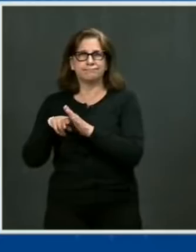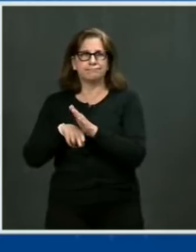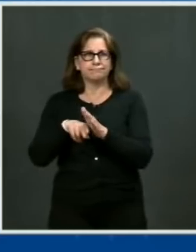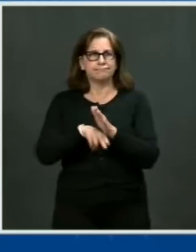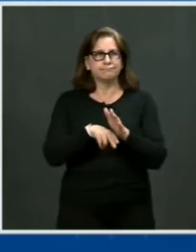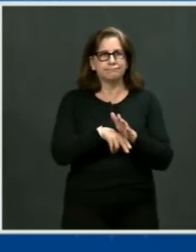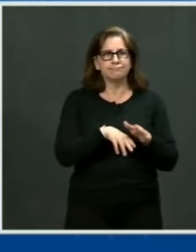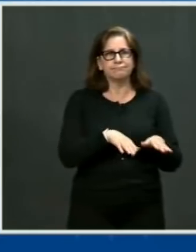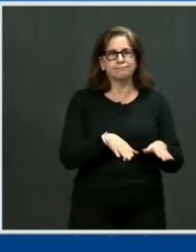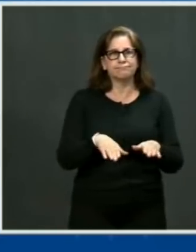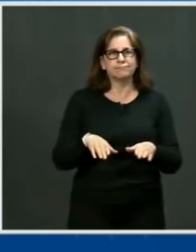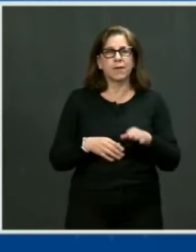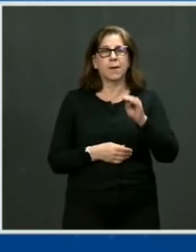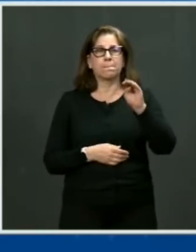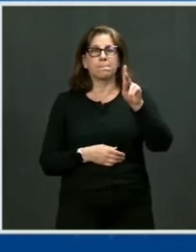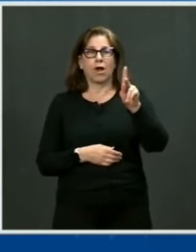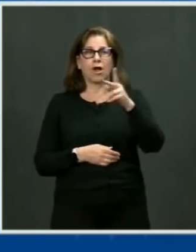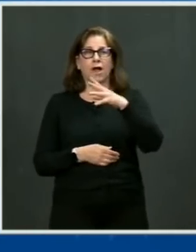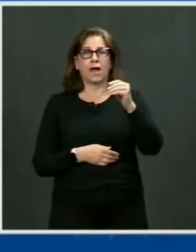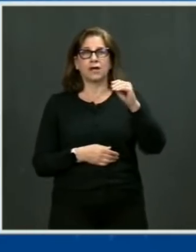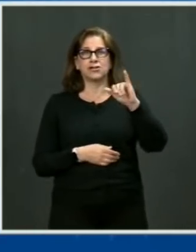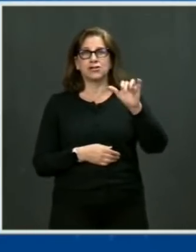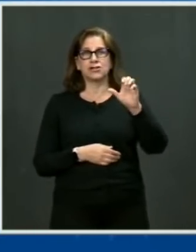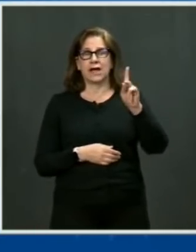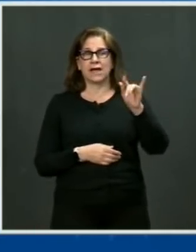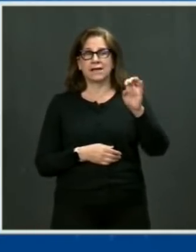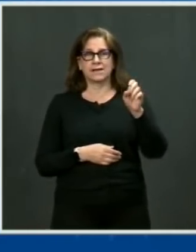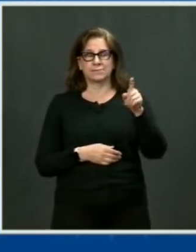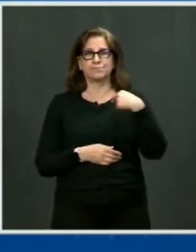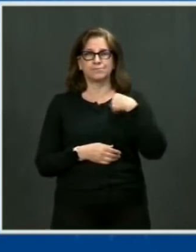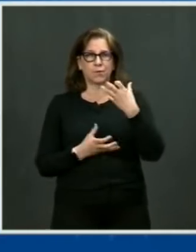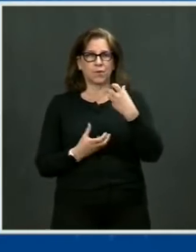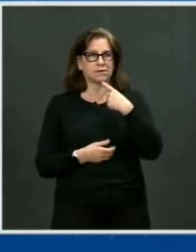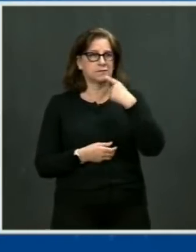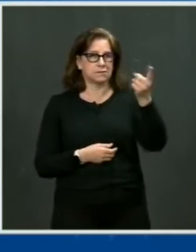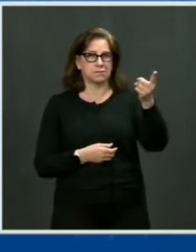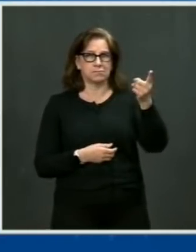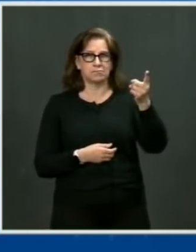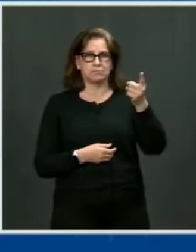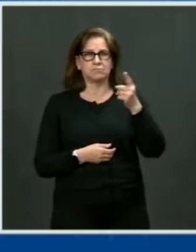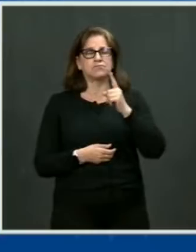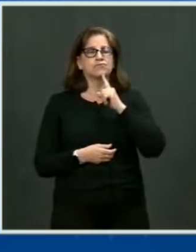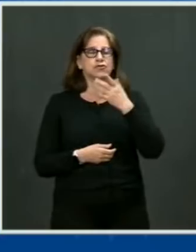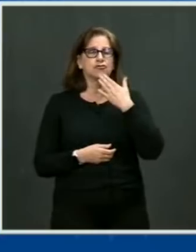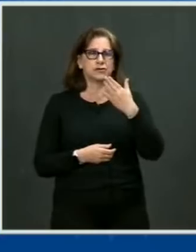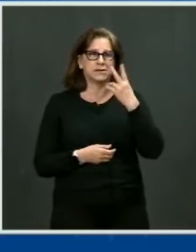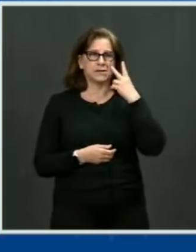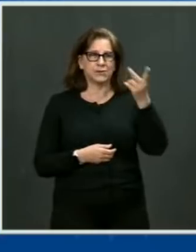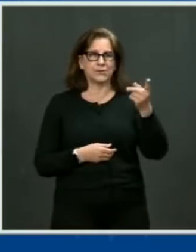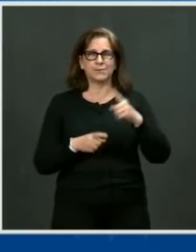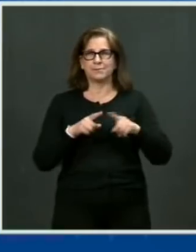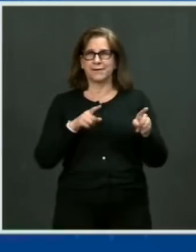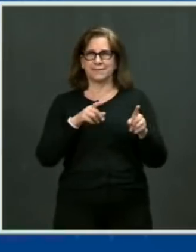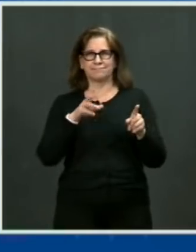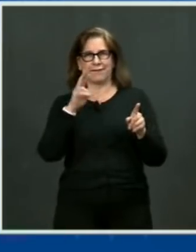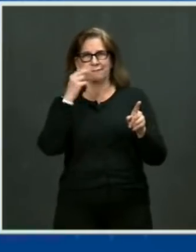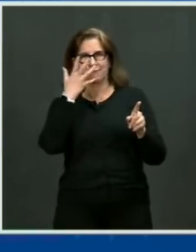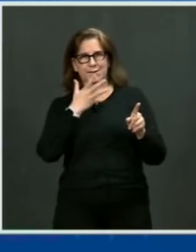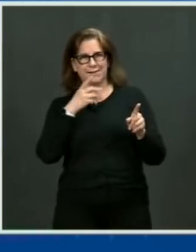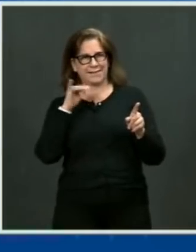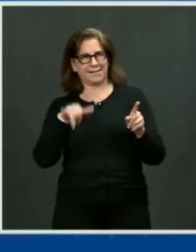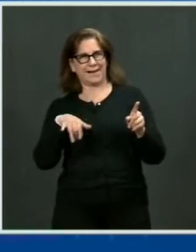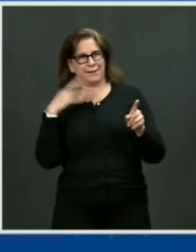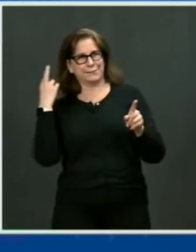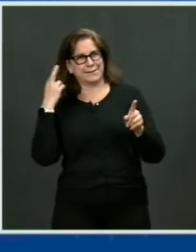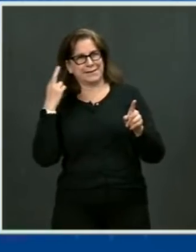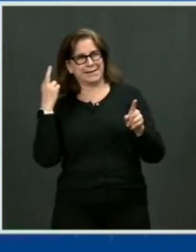I want to tell you, it's always good to see you, but not under these circumstances. I want to say, before I introduce the rest of the folks,